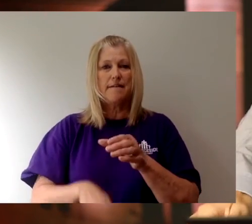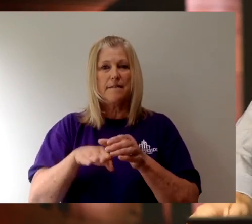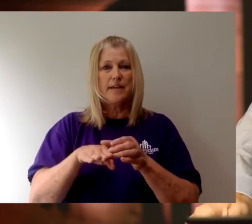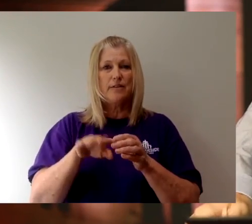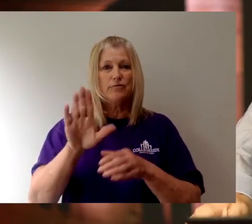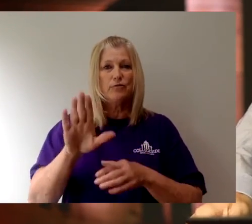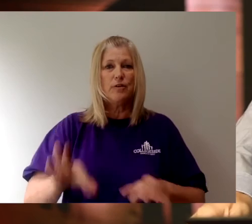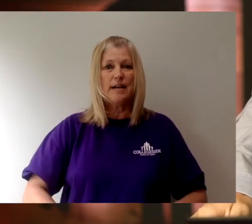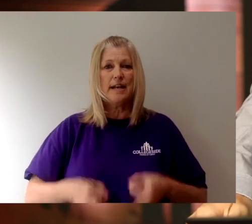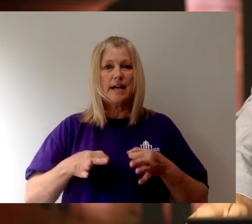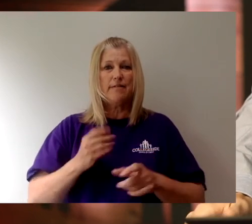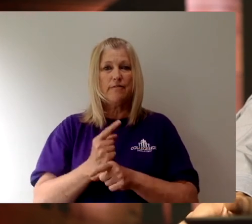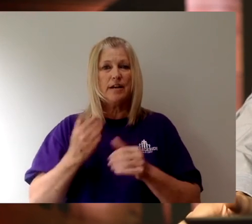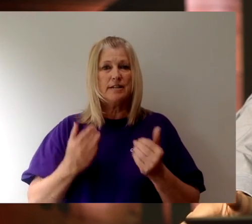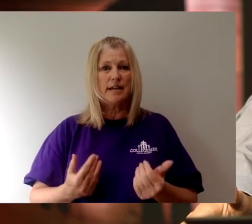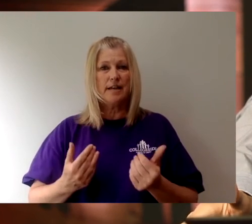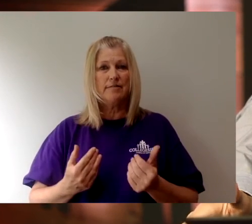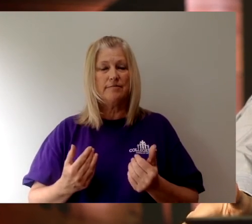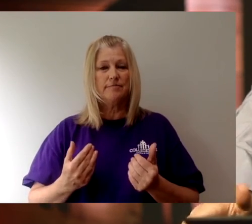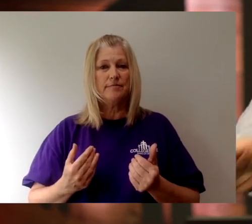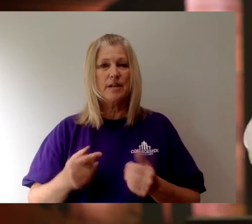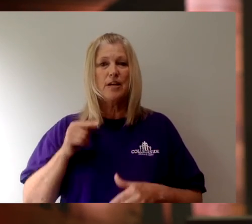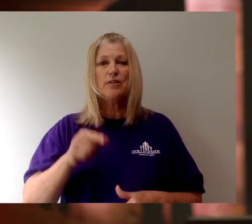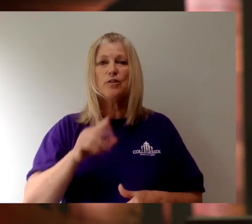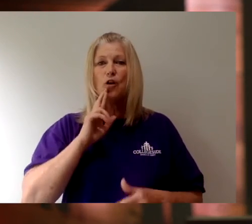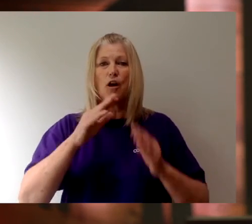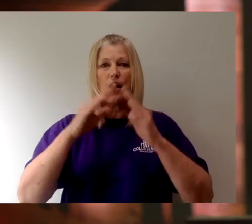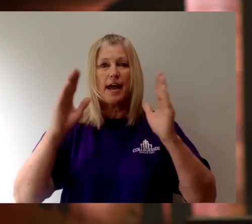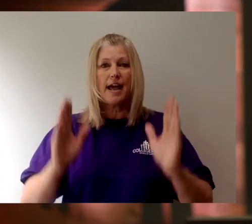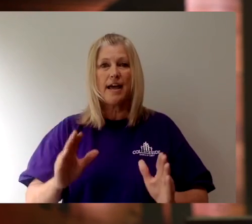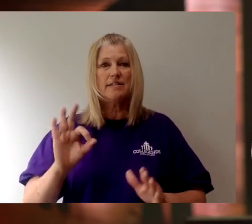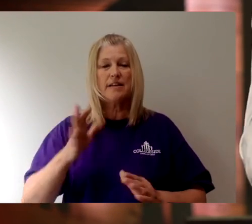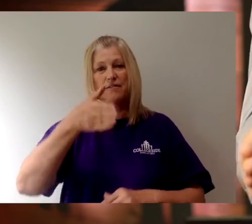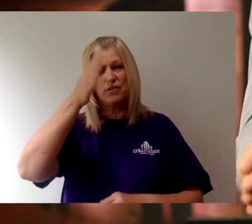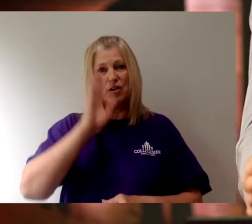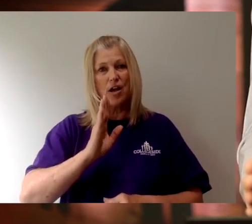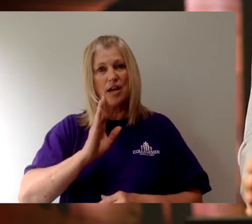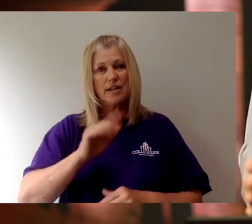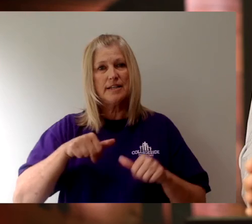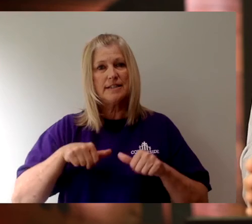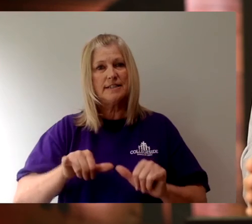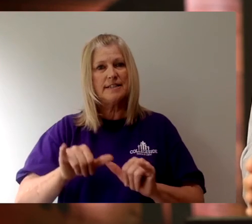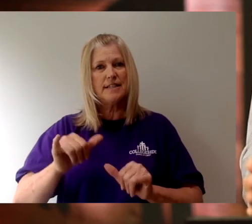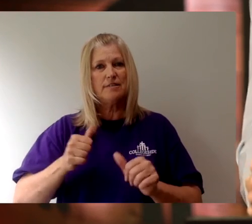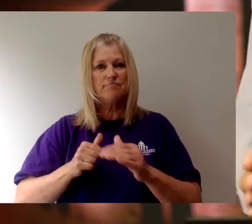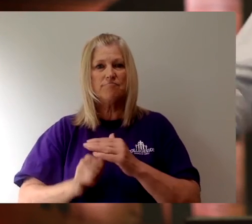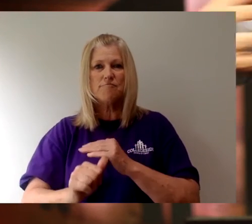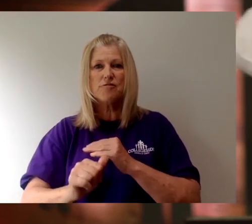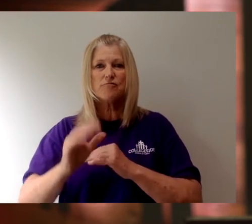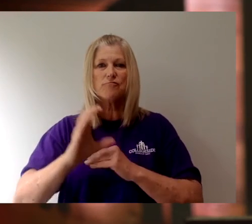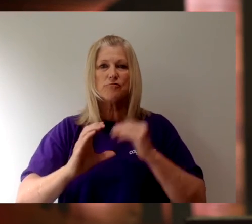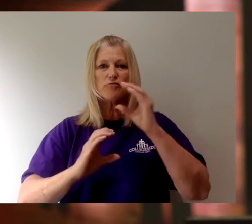life right now. Catch this. You are a house of God still under construction.